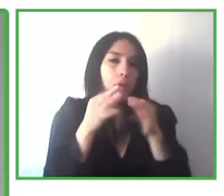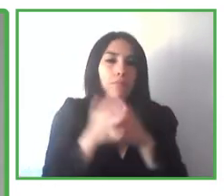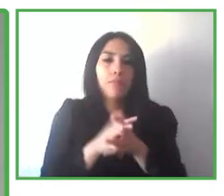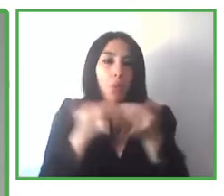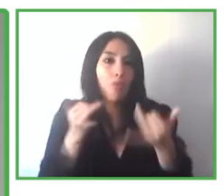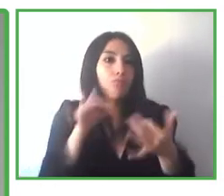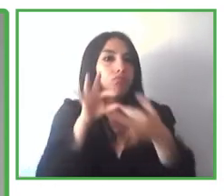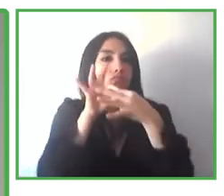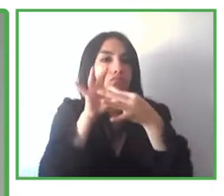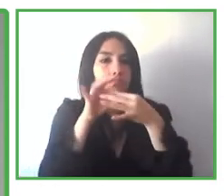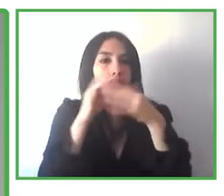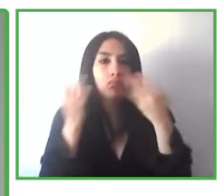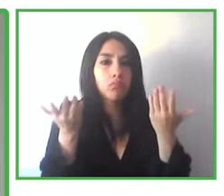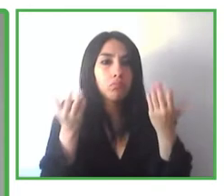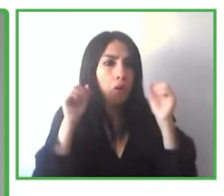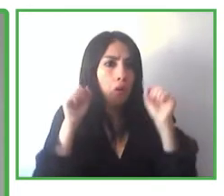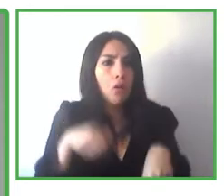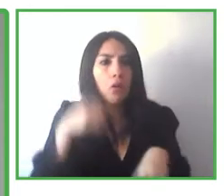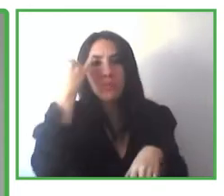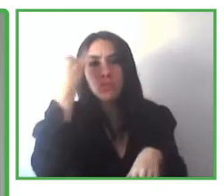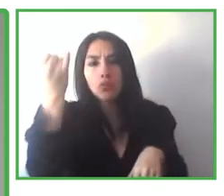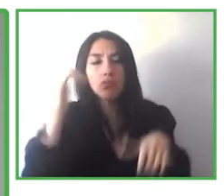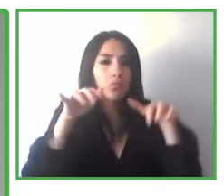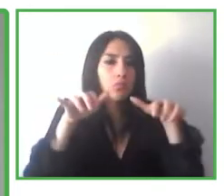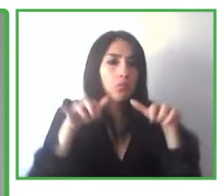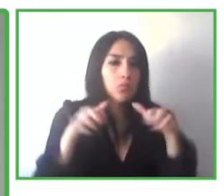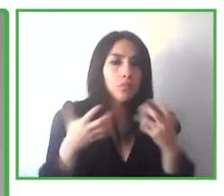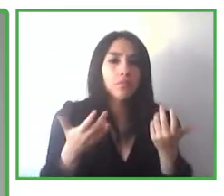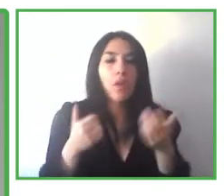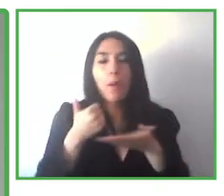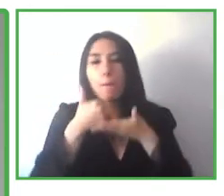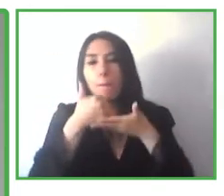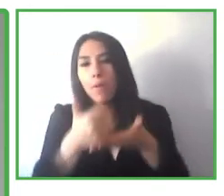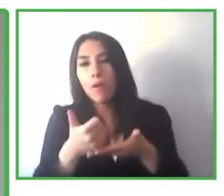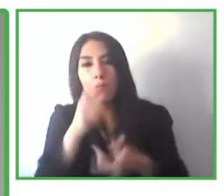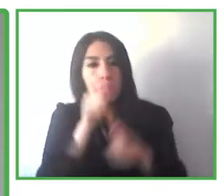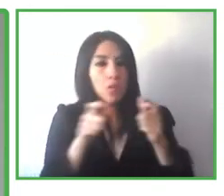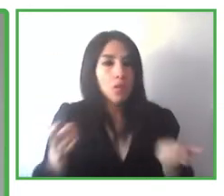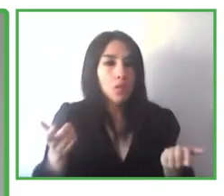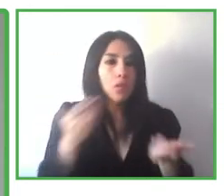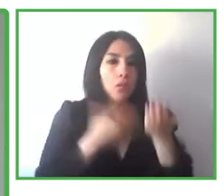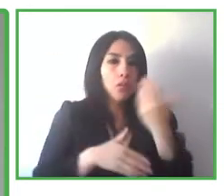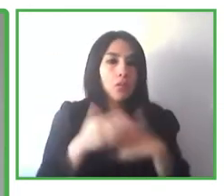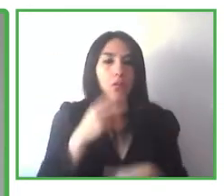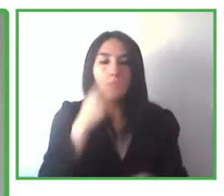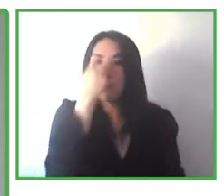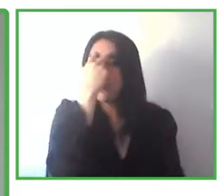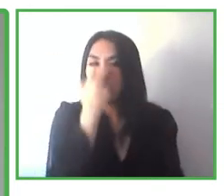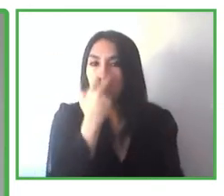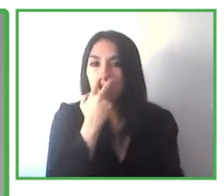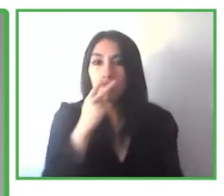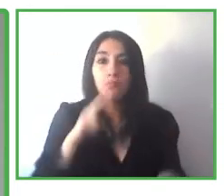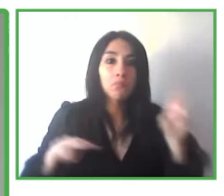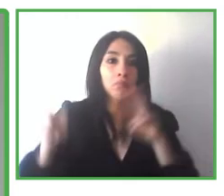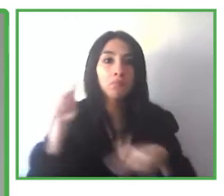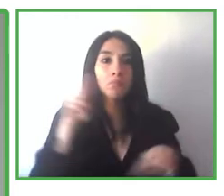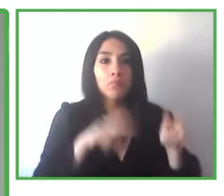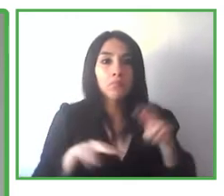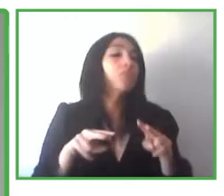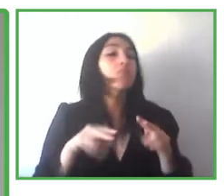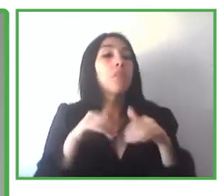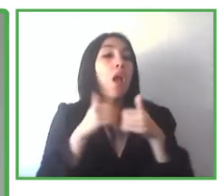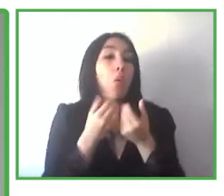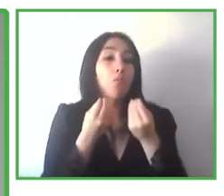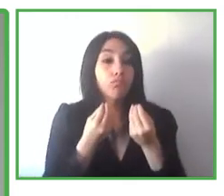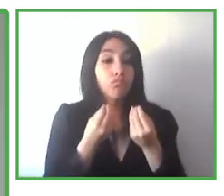technology that has to do with how artificial intelligence help people with a visual disability to